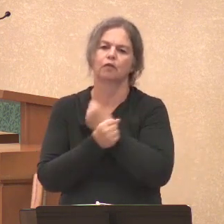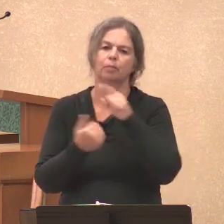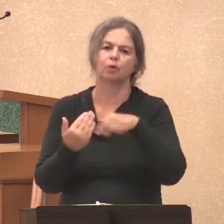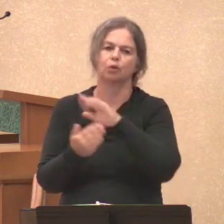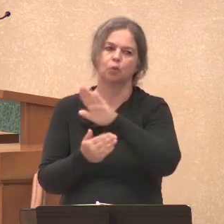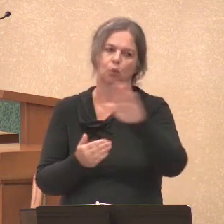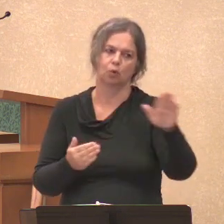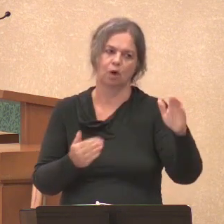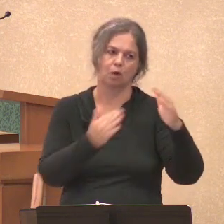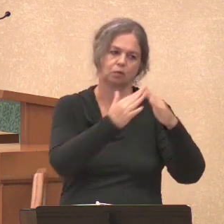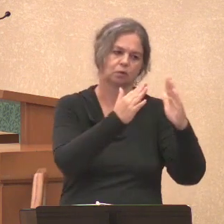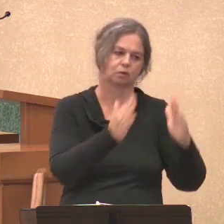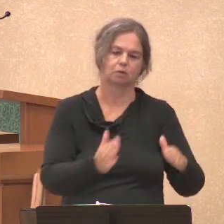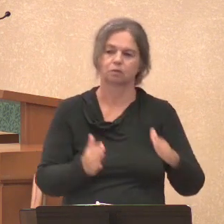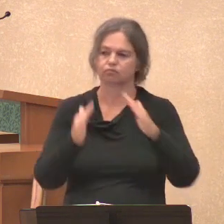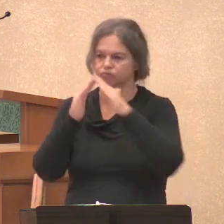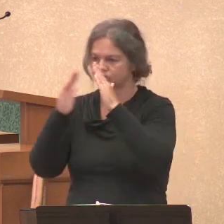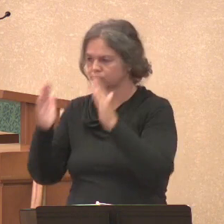in?